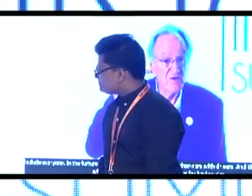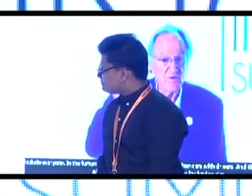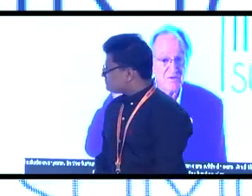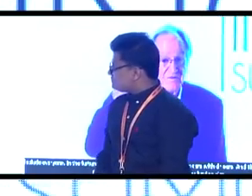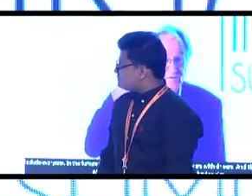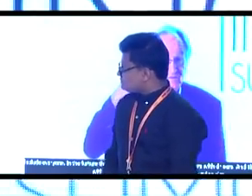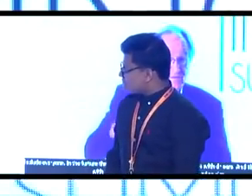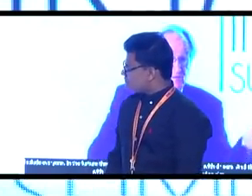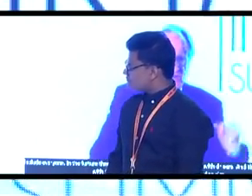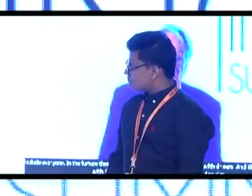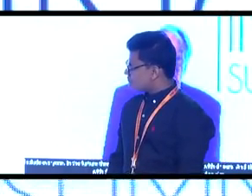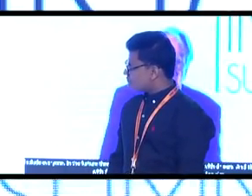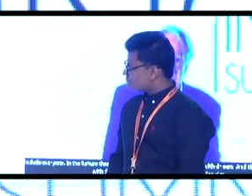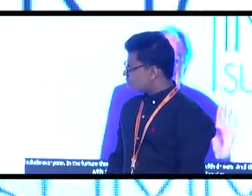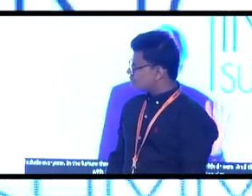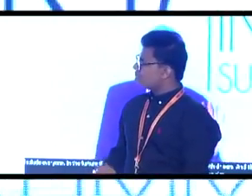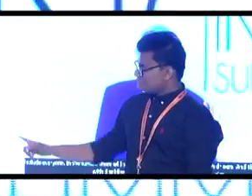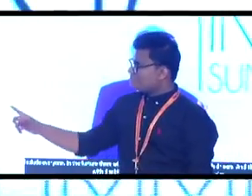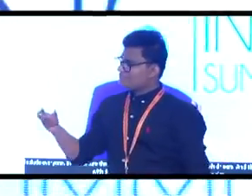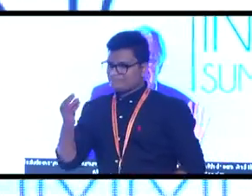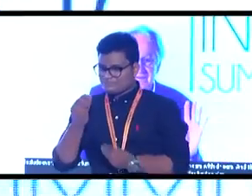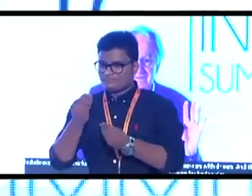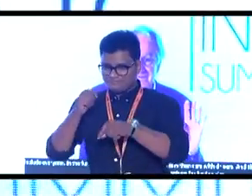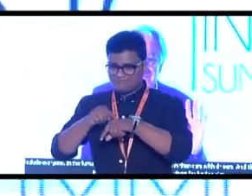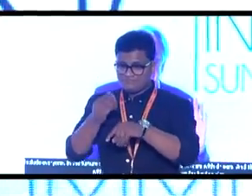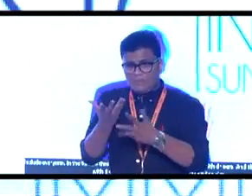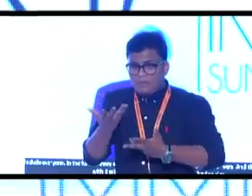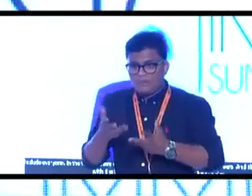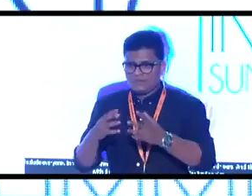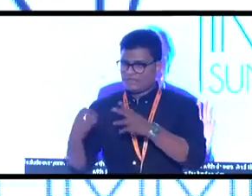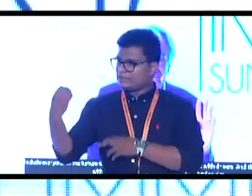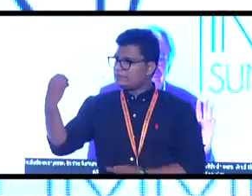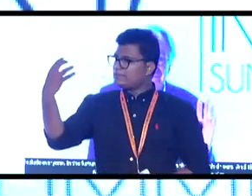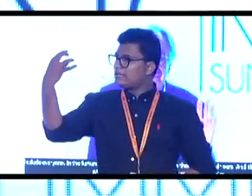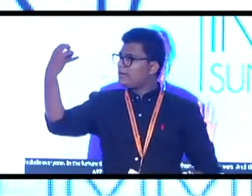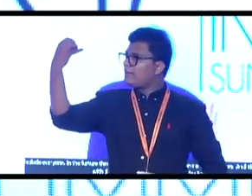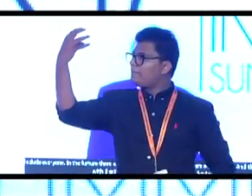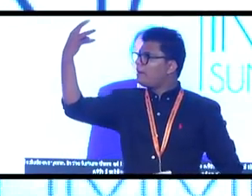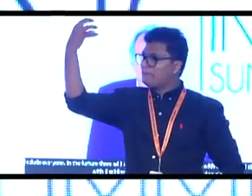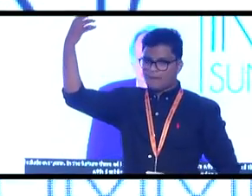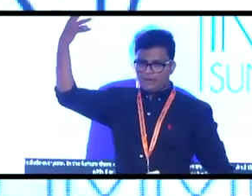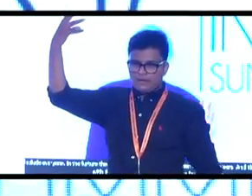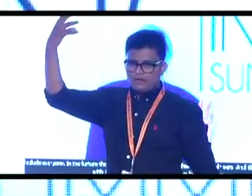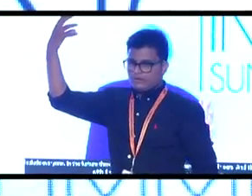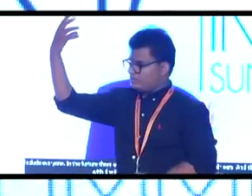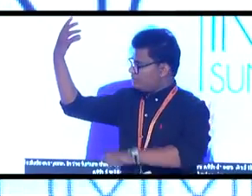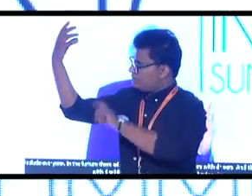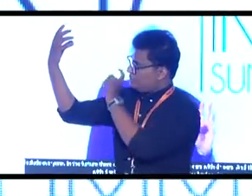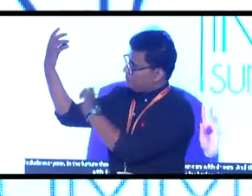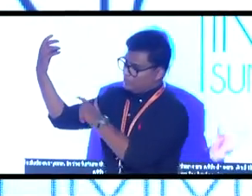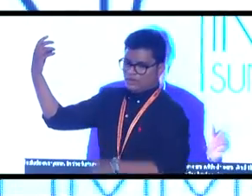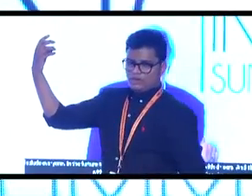speak to you, you push a button, says, wait, wait, wait. If you're vision impaired,